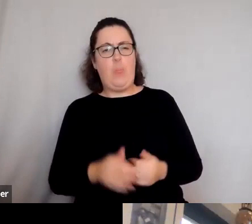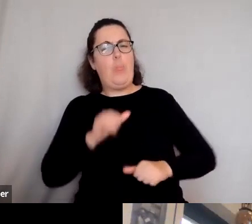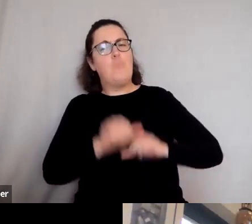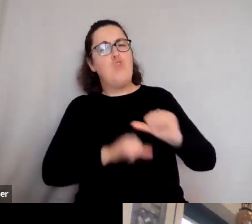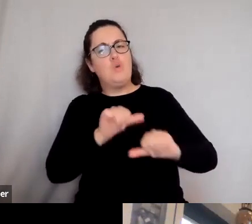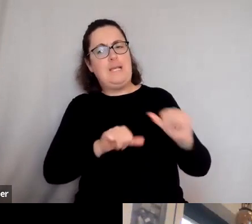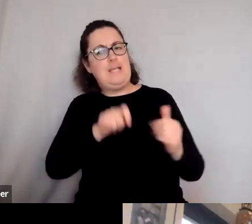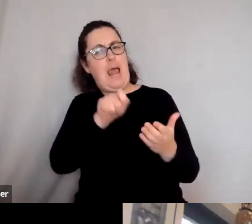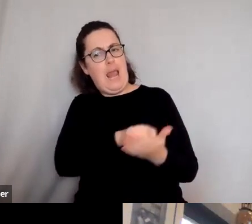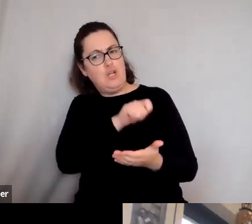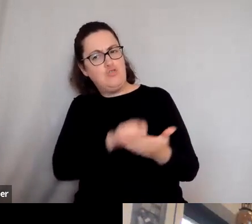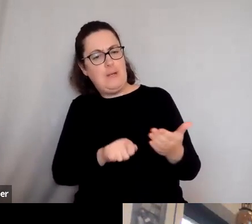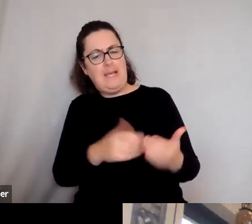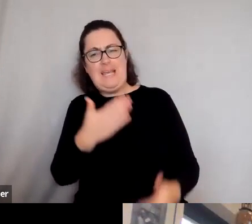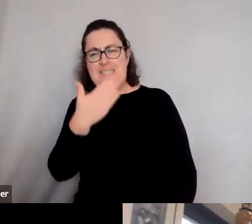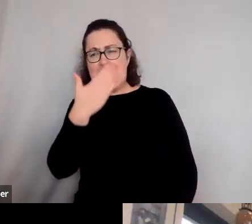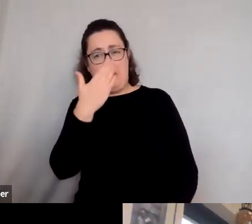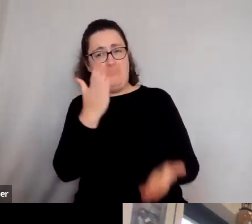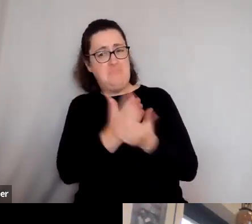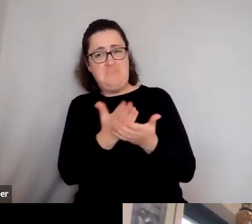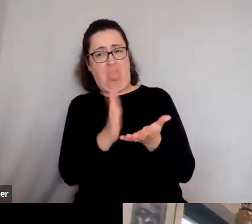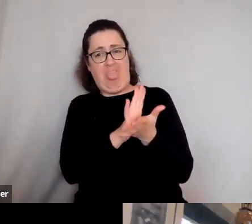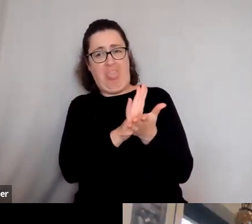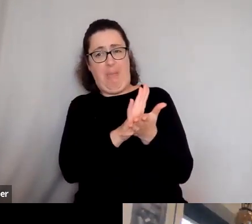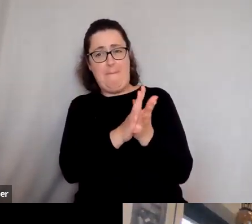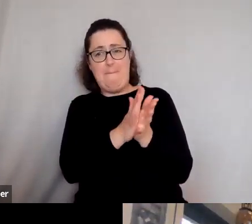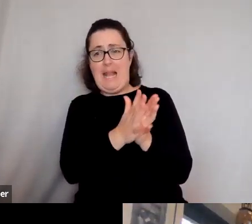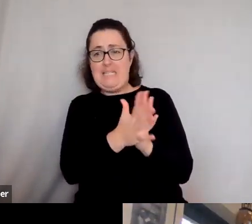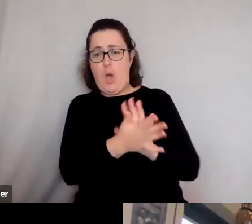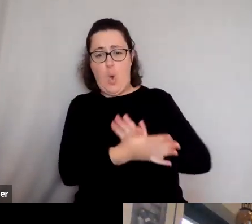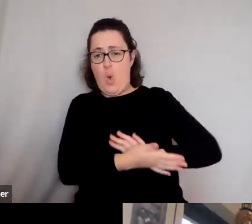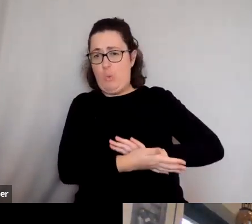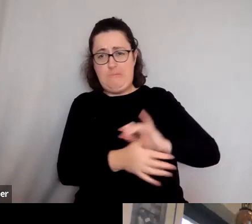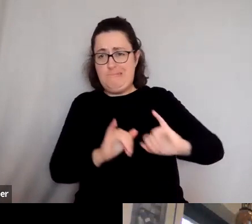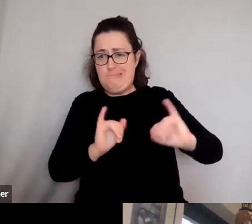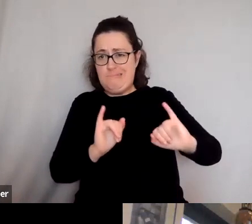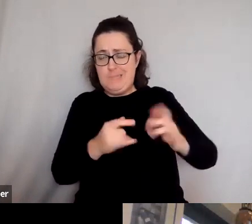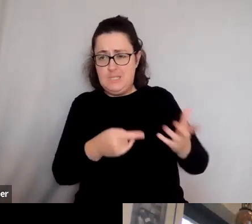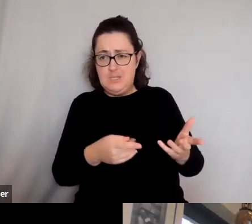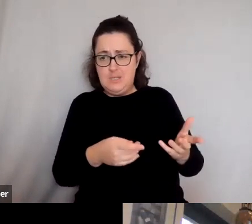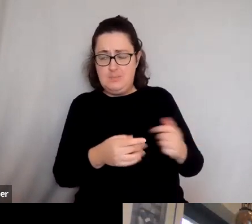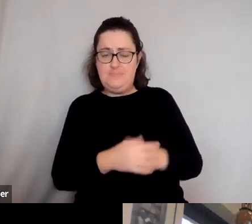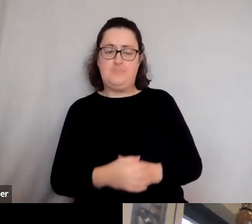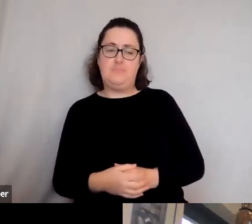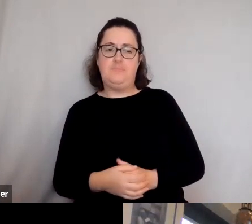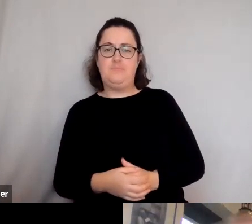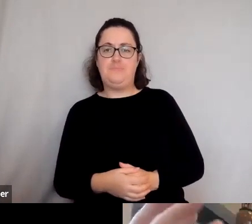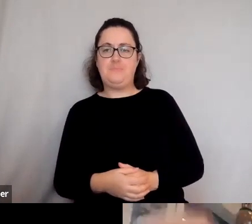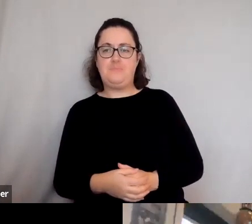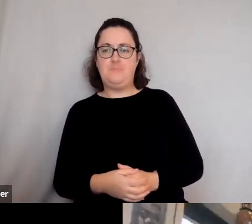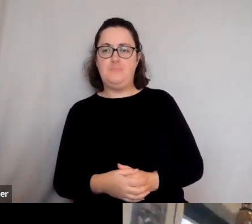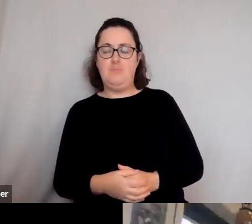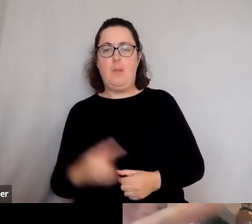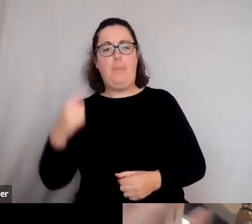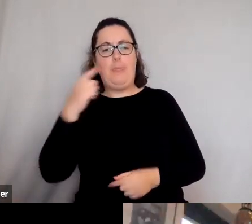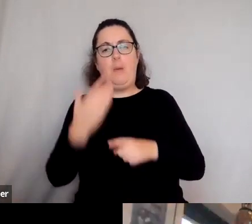which appears to be sort of in meltdown. And then, you know, thinking back to before the